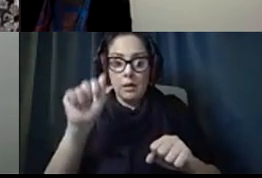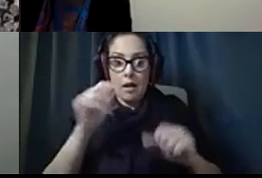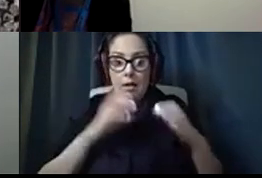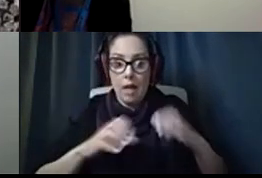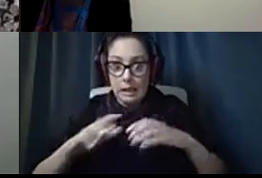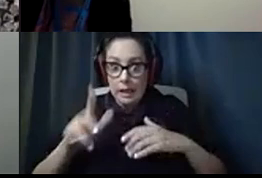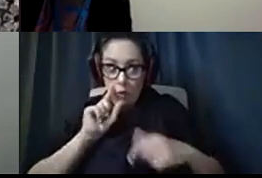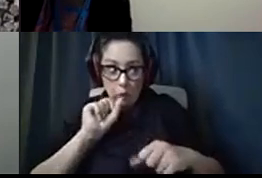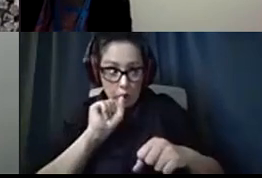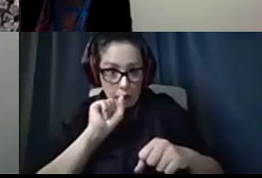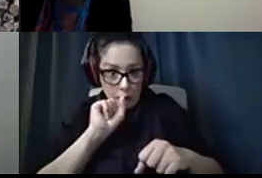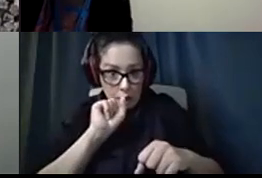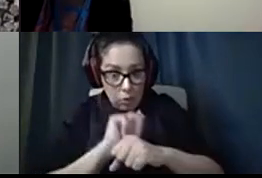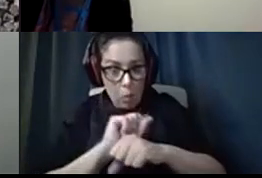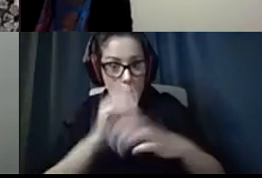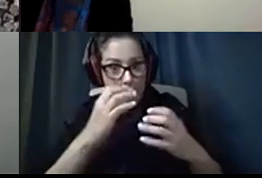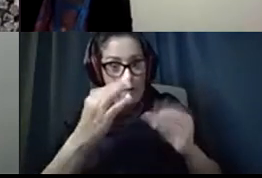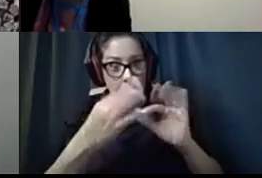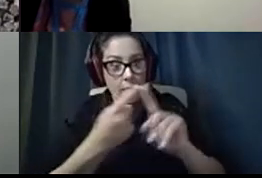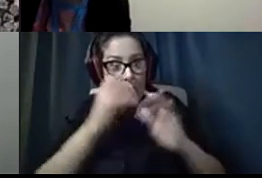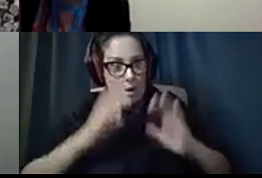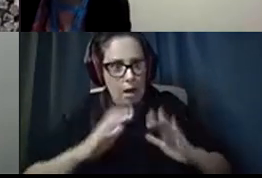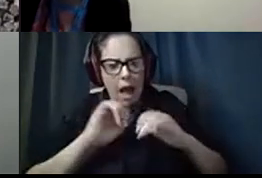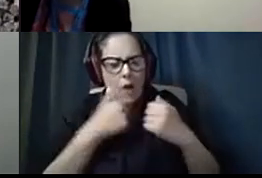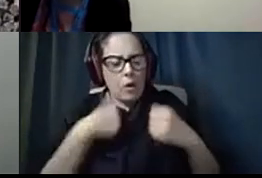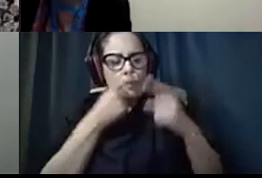how are we effectively getting their feedback?